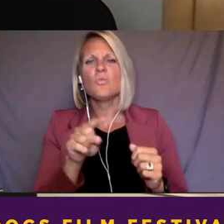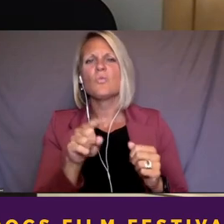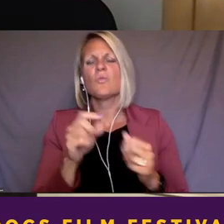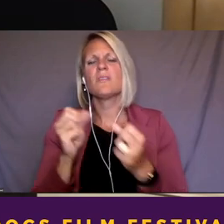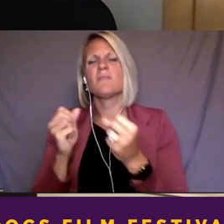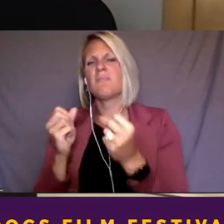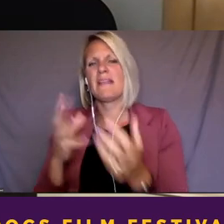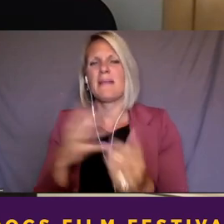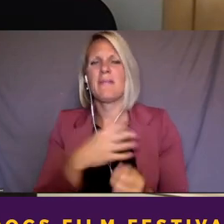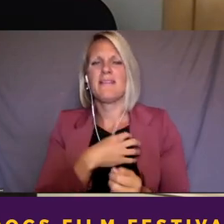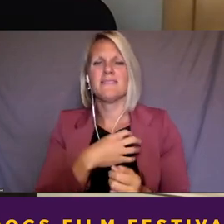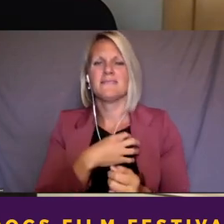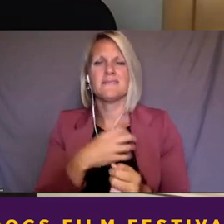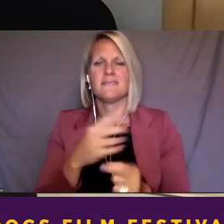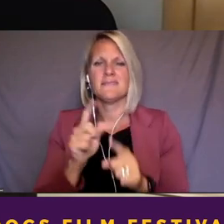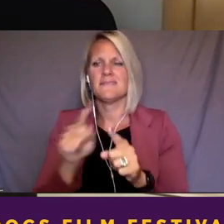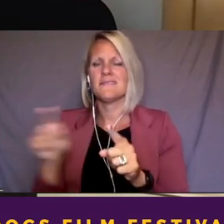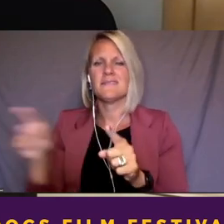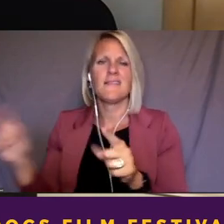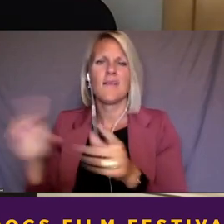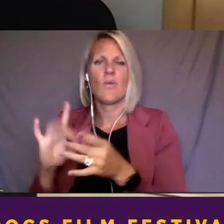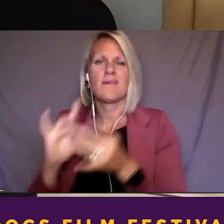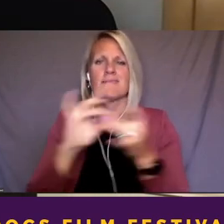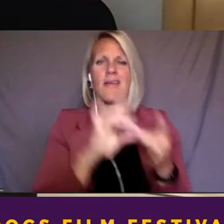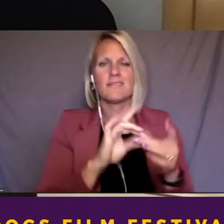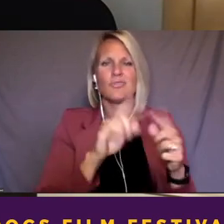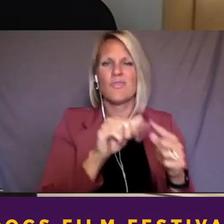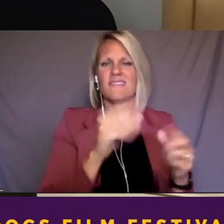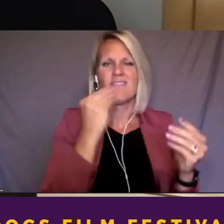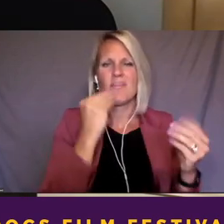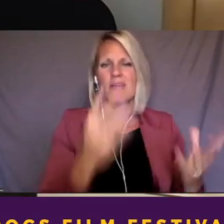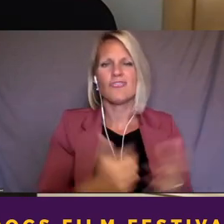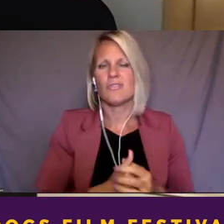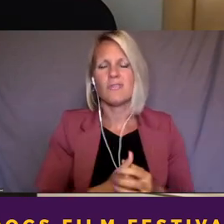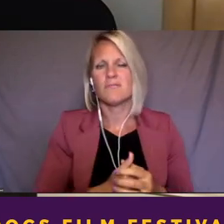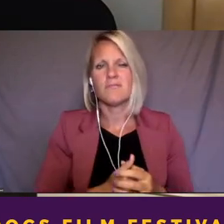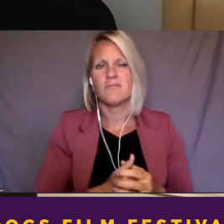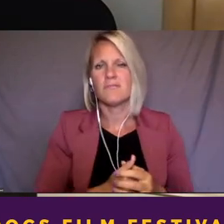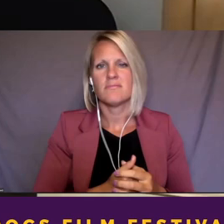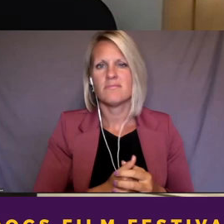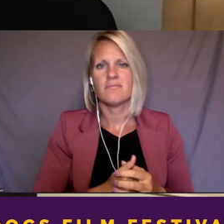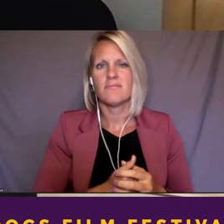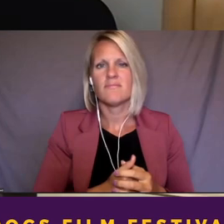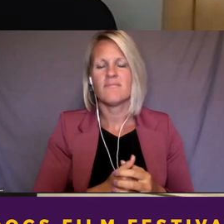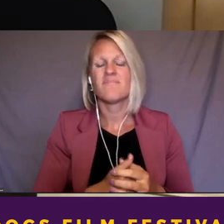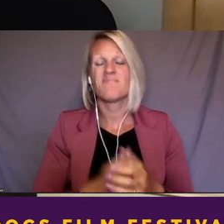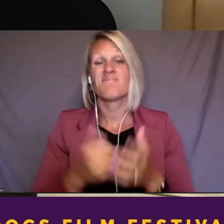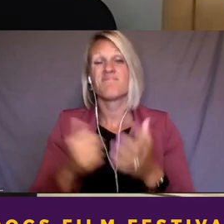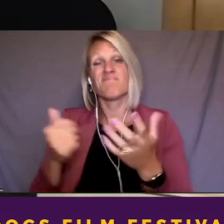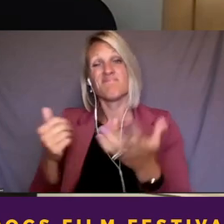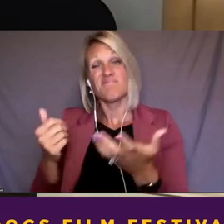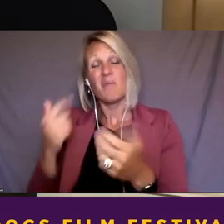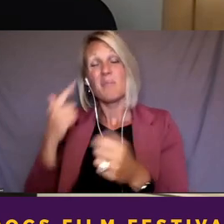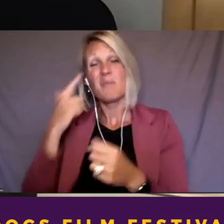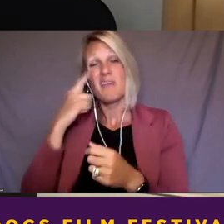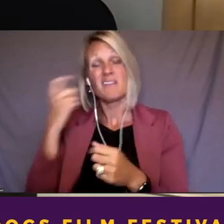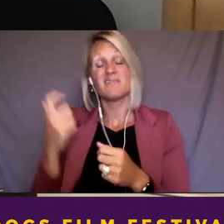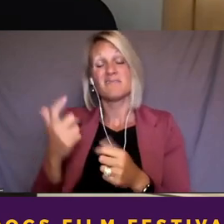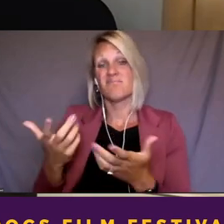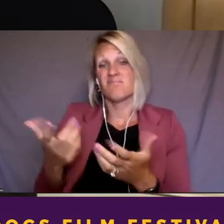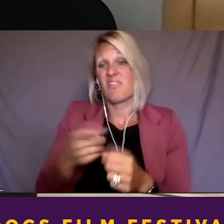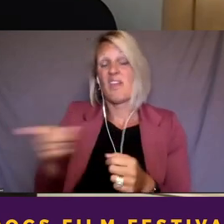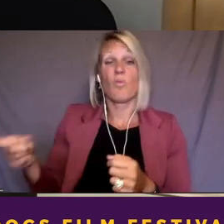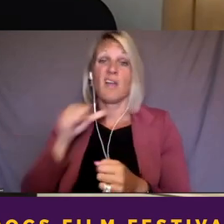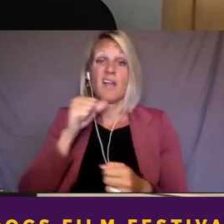um, who were tied to any of this information. Um, they were, um, course, not willing to